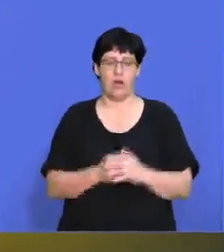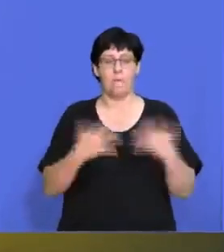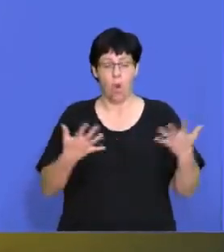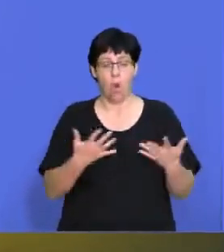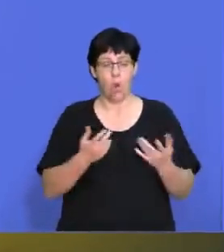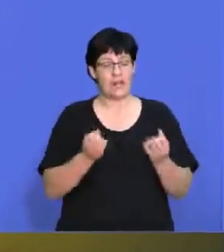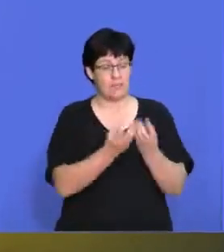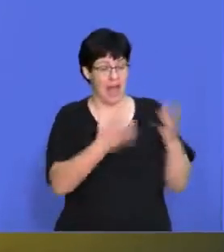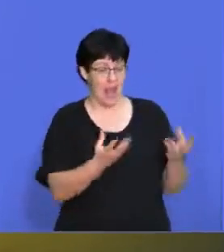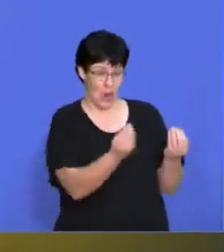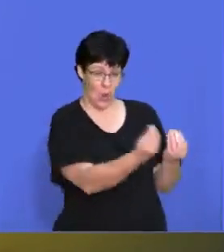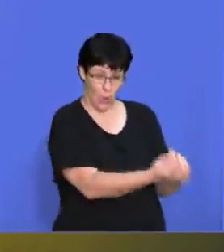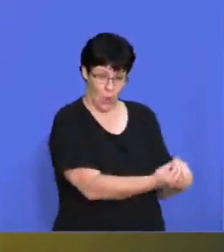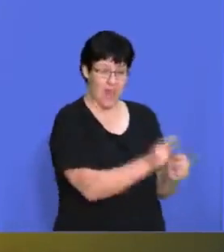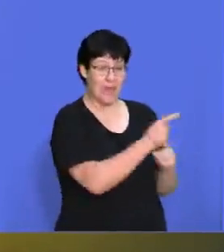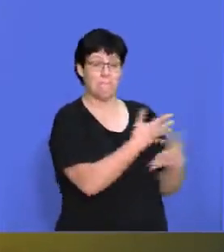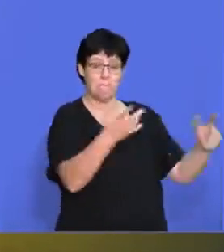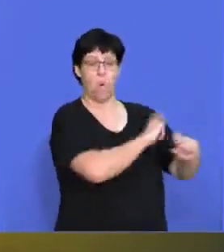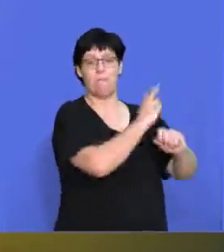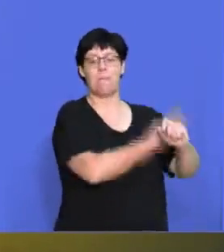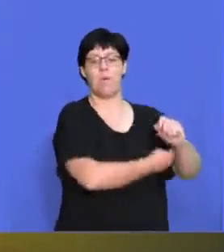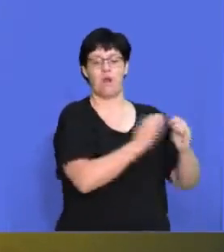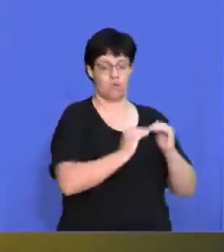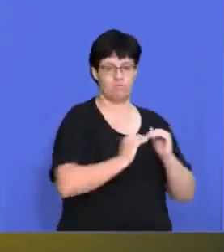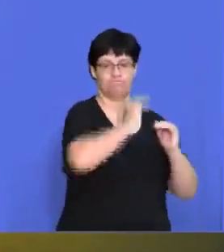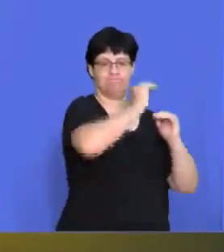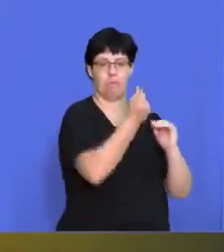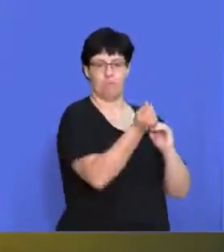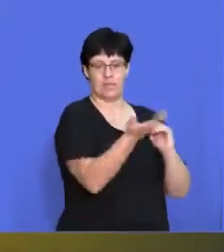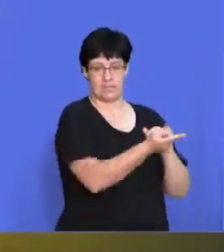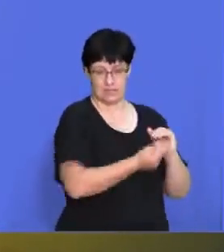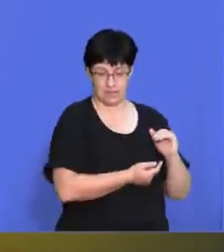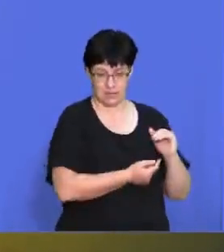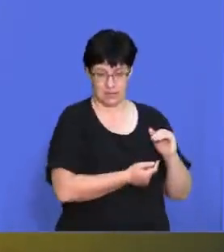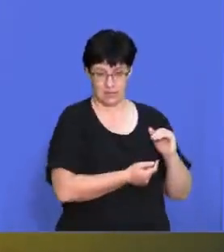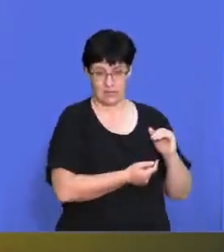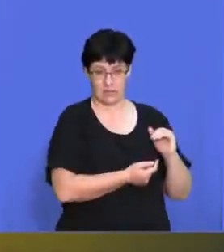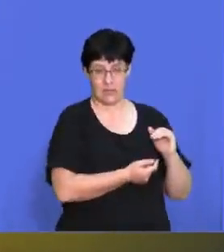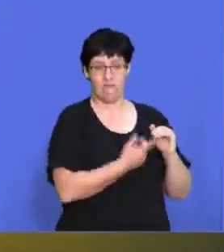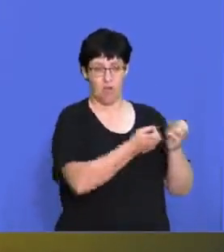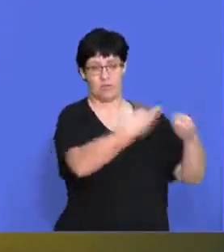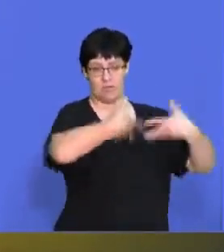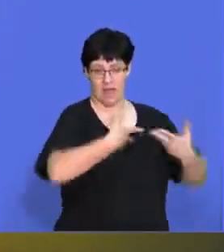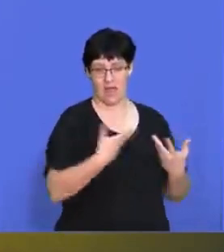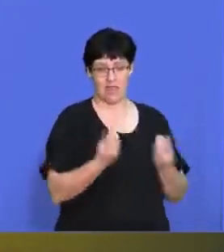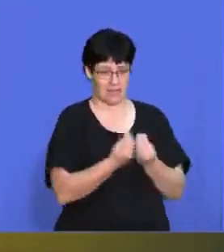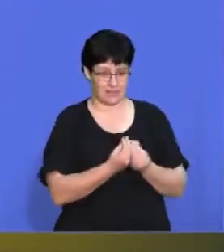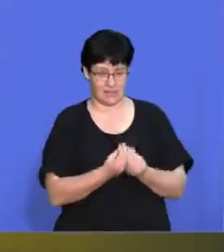the more power they have to raise the prices for the business.